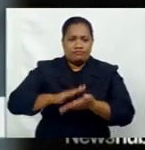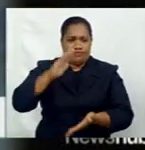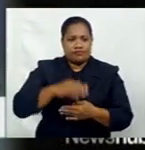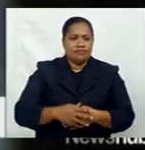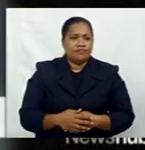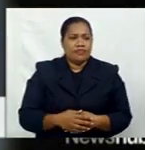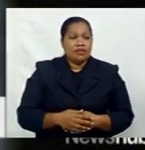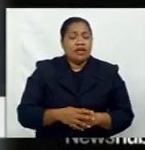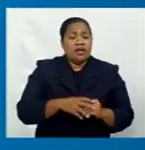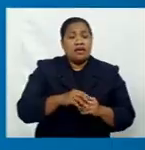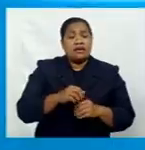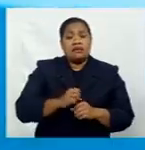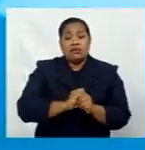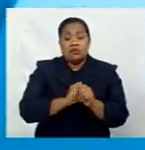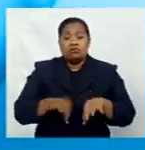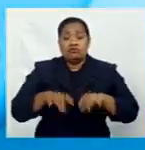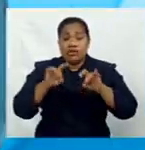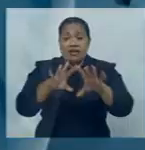measures to remain.